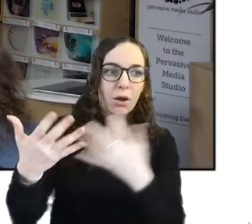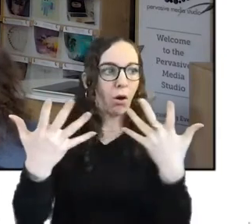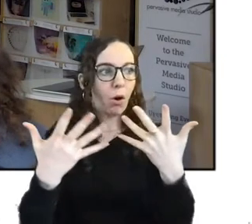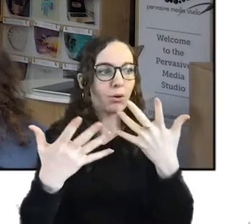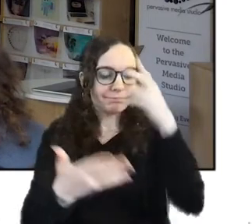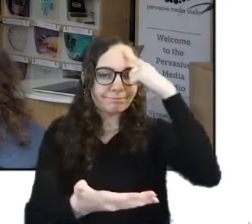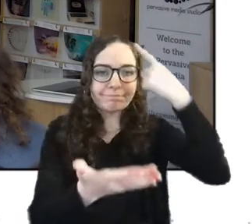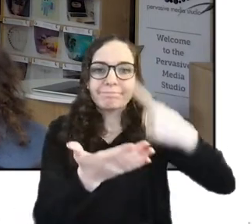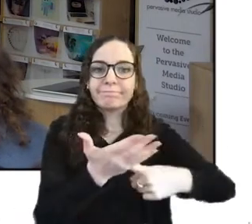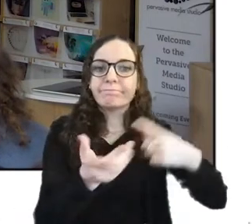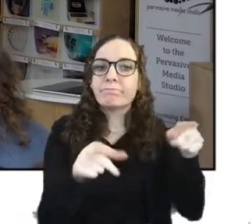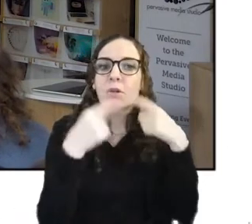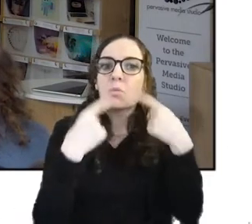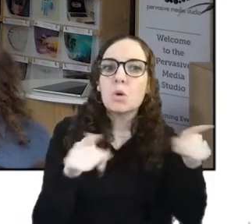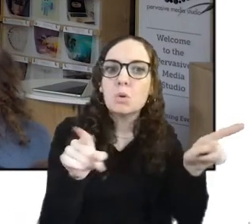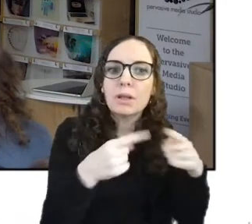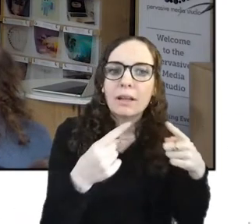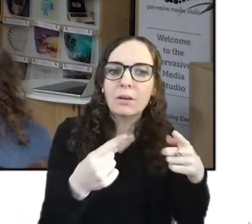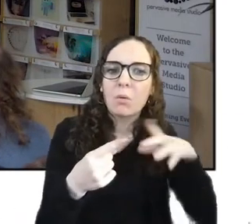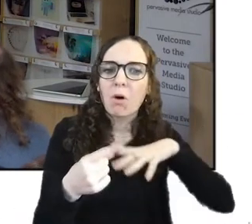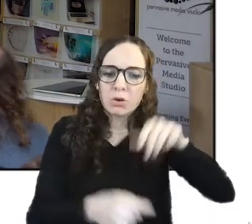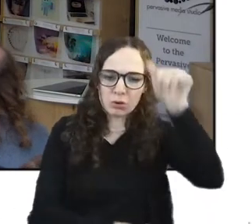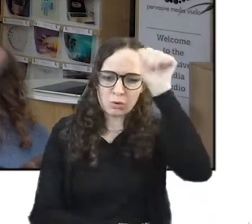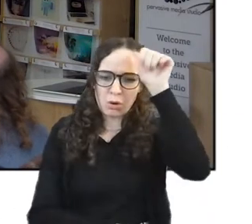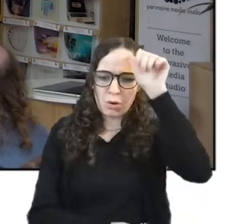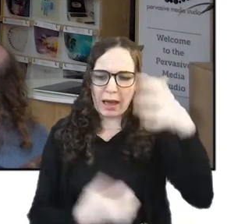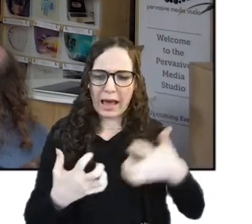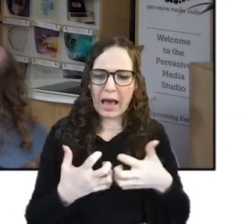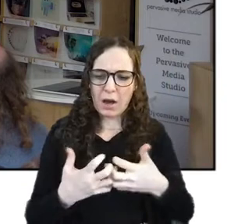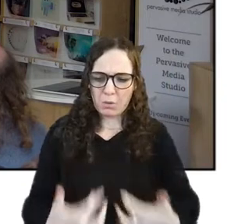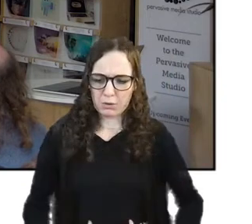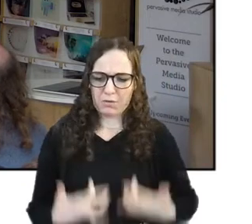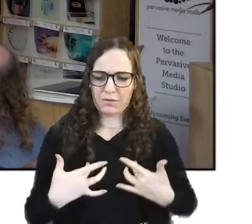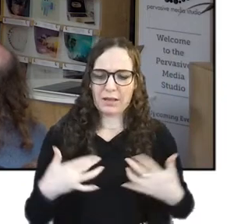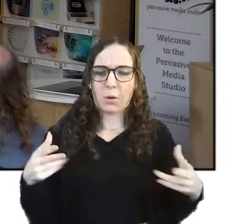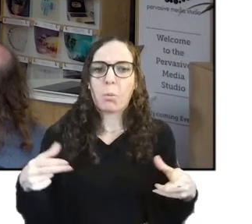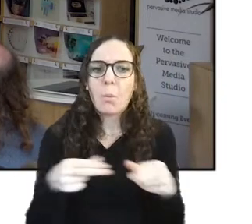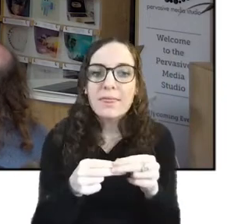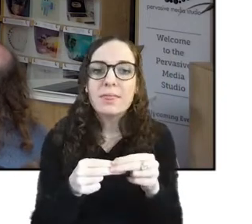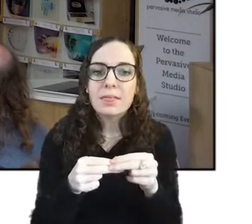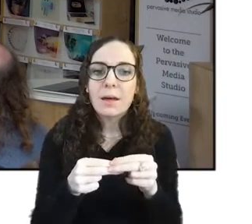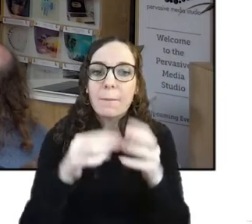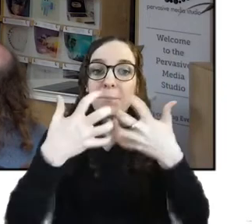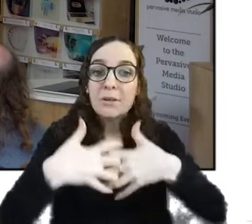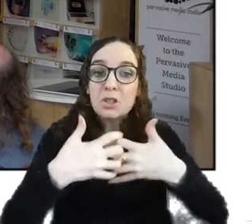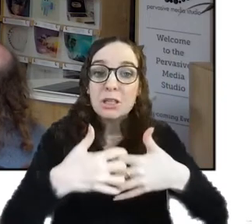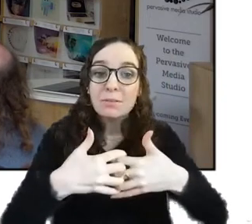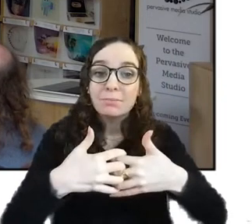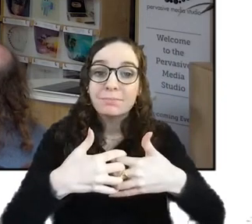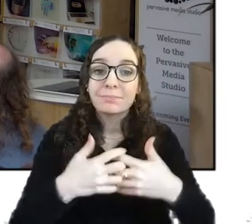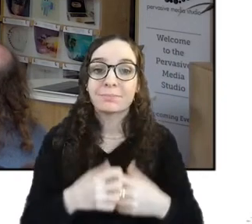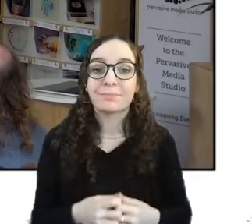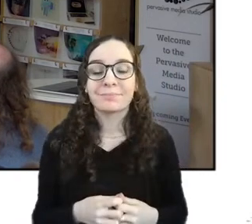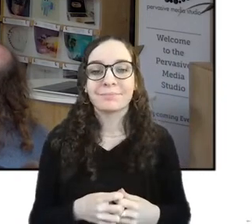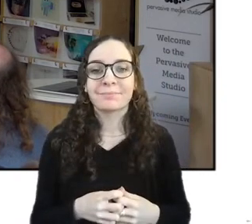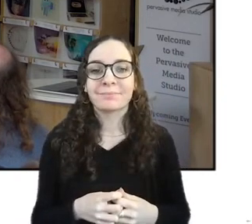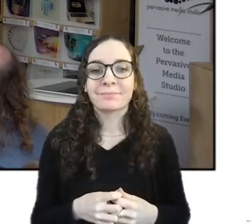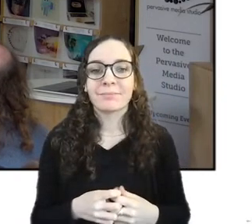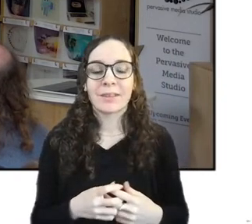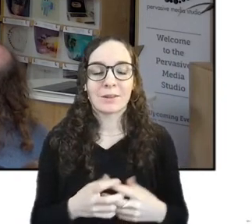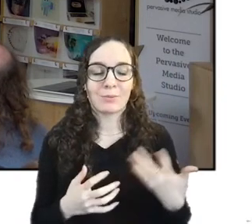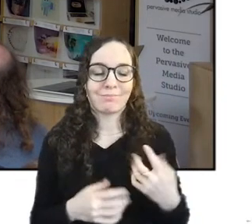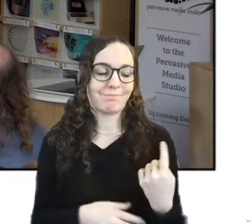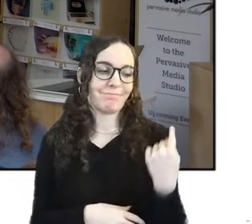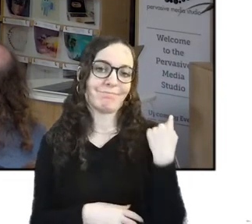feels like to feel with machines. So we are concluding this program since that's been going since the autumn